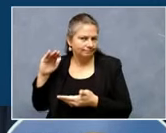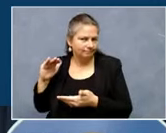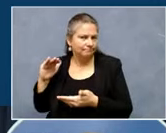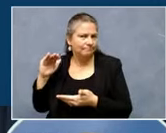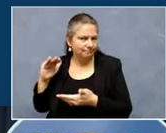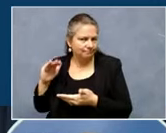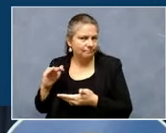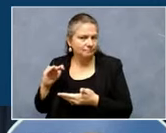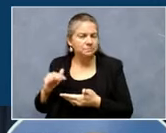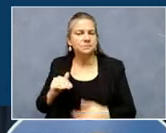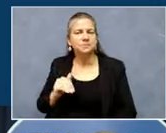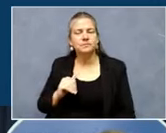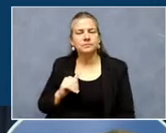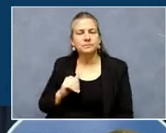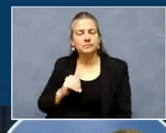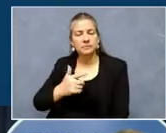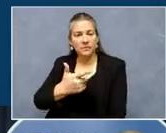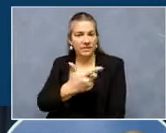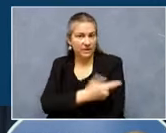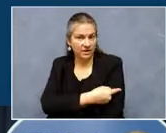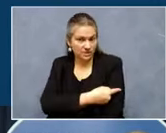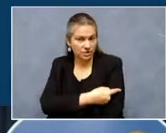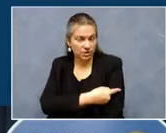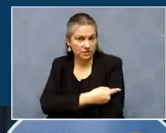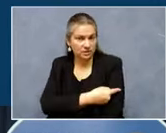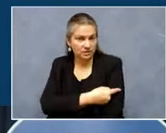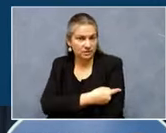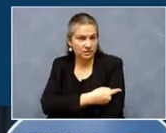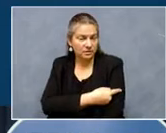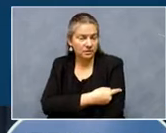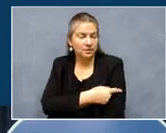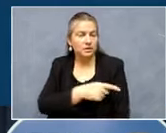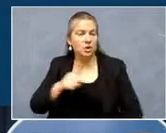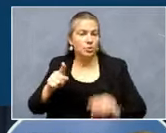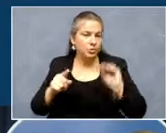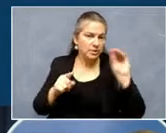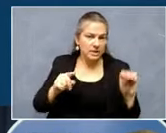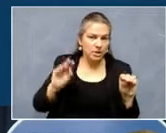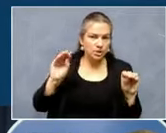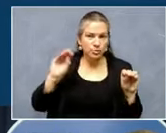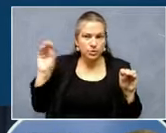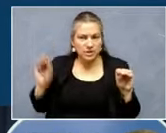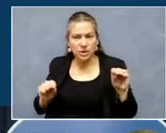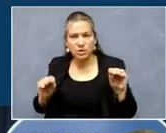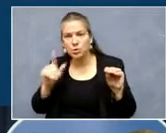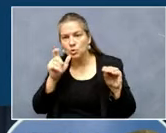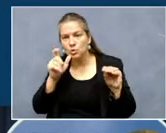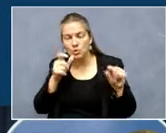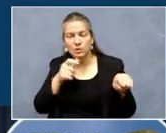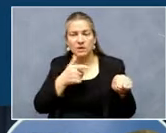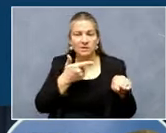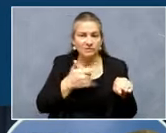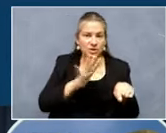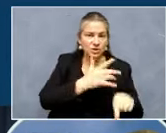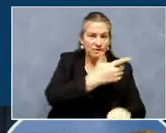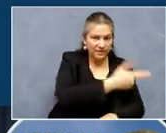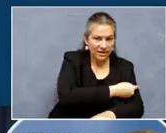Vaccination status of cases, hospitalizations, and deaths. This is holding pretty steady.